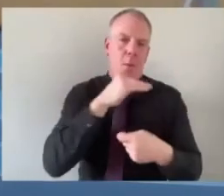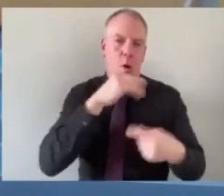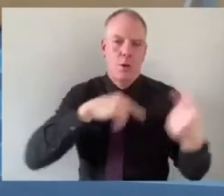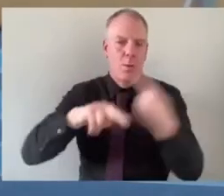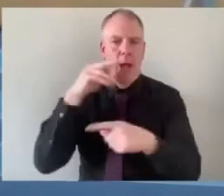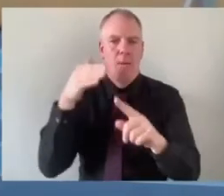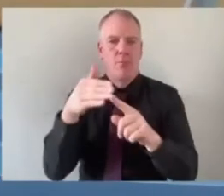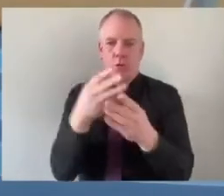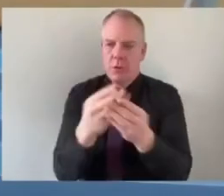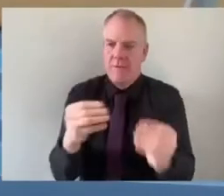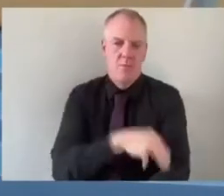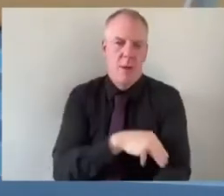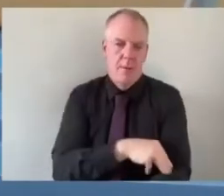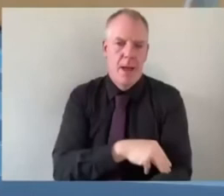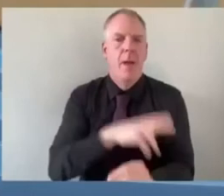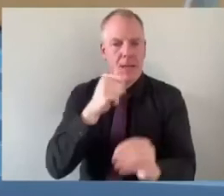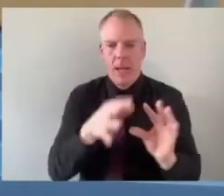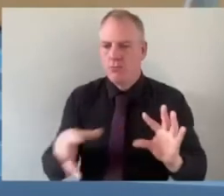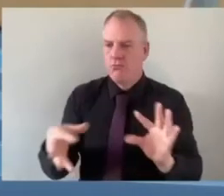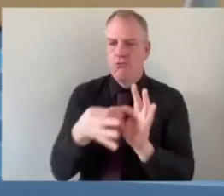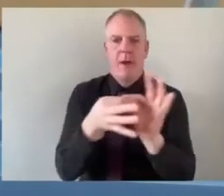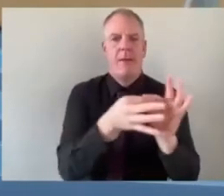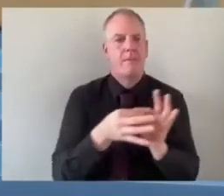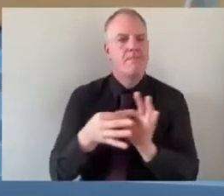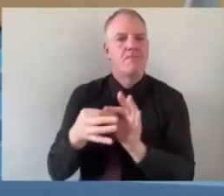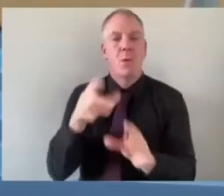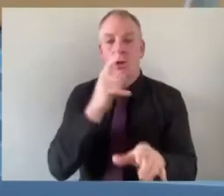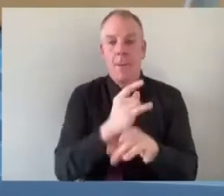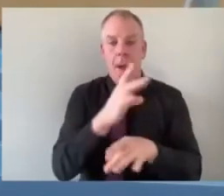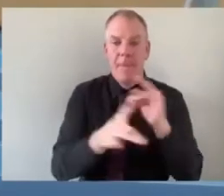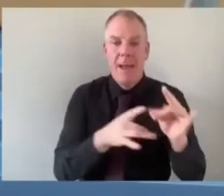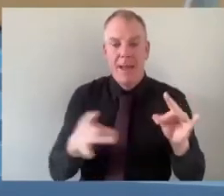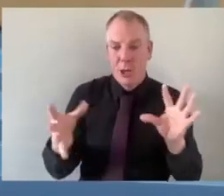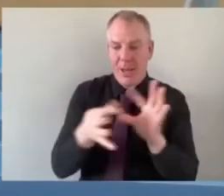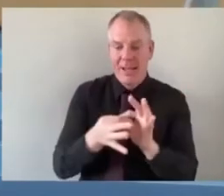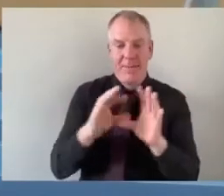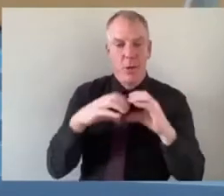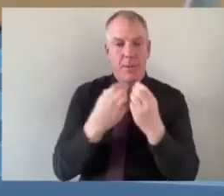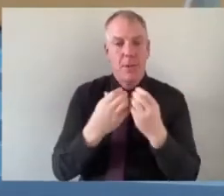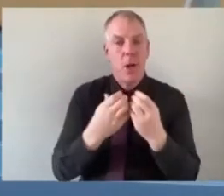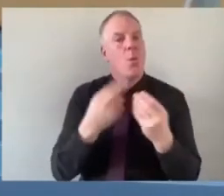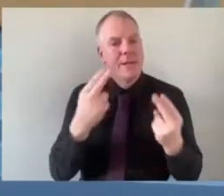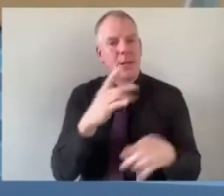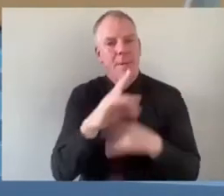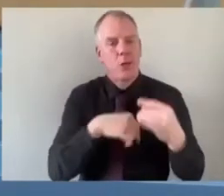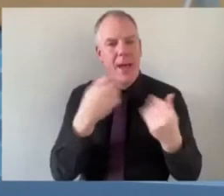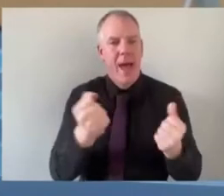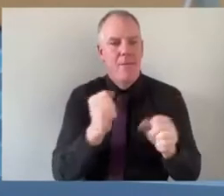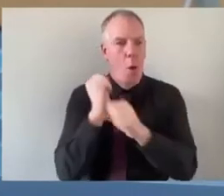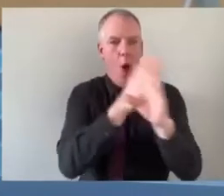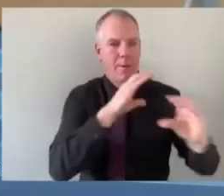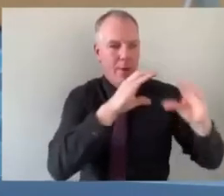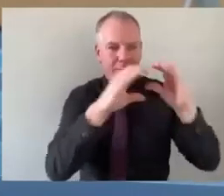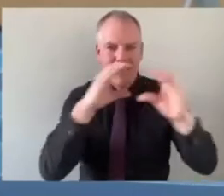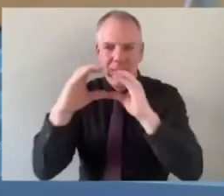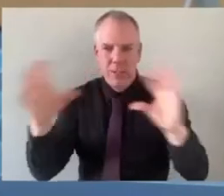um and how we actually come together we're talking about connecting communities well it's connecting conversations now isn't it to make sure that we are getting the impact on